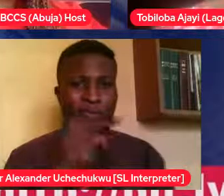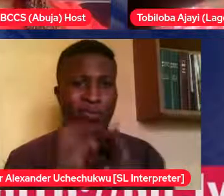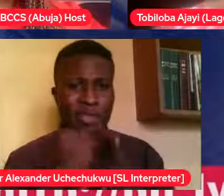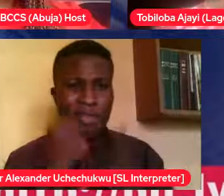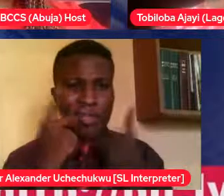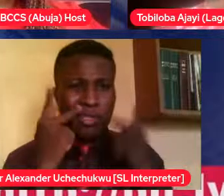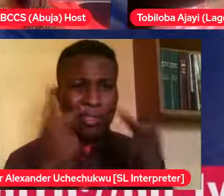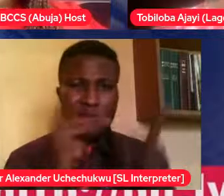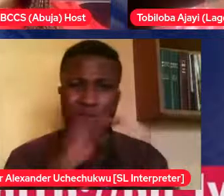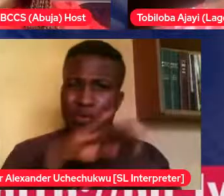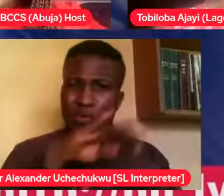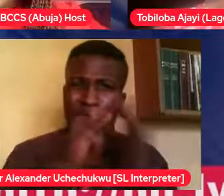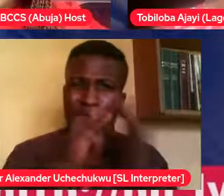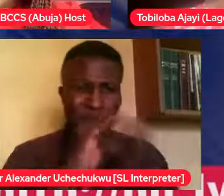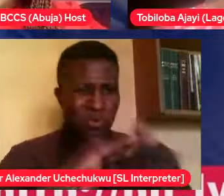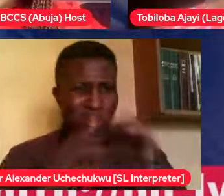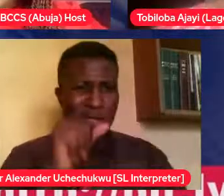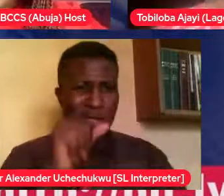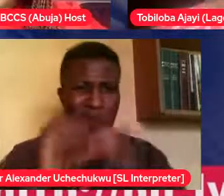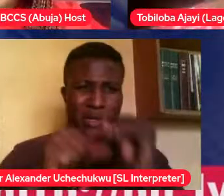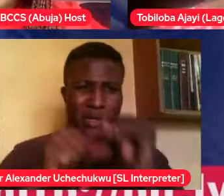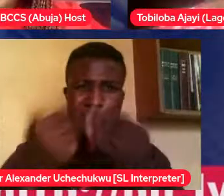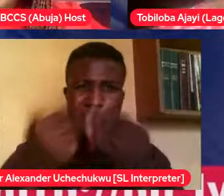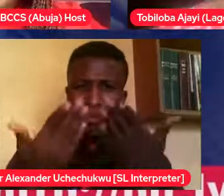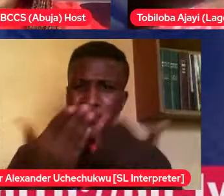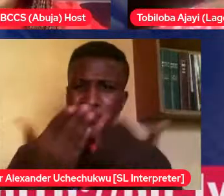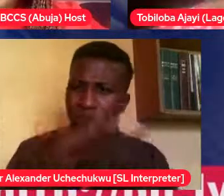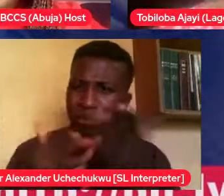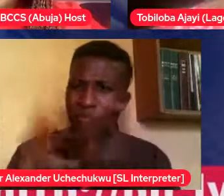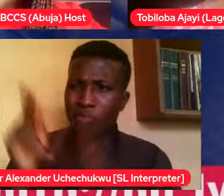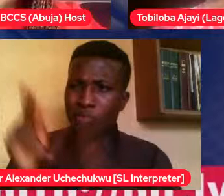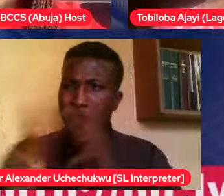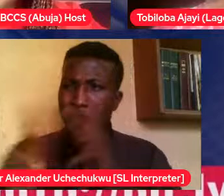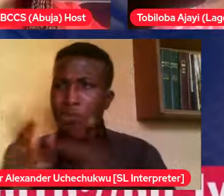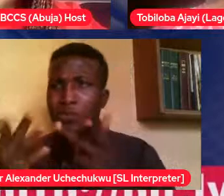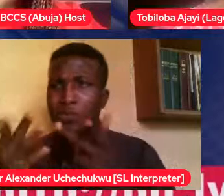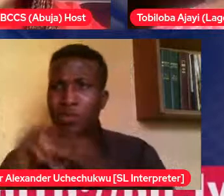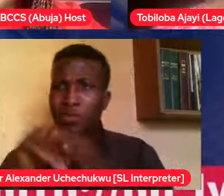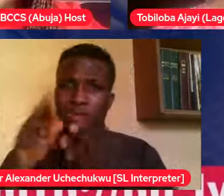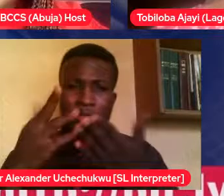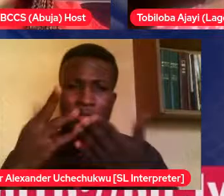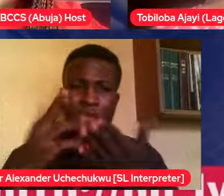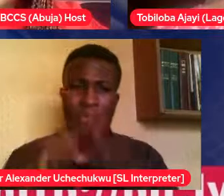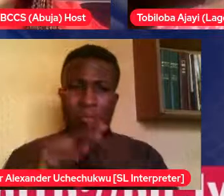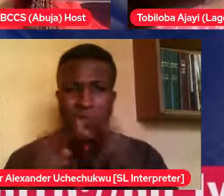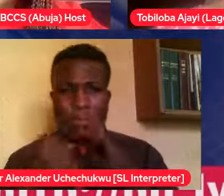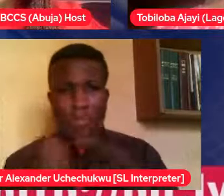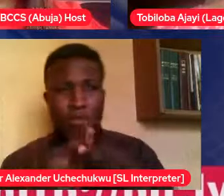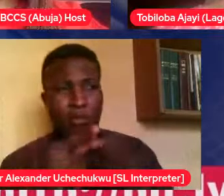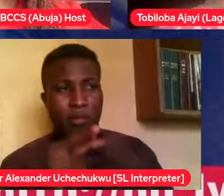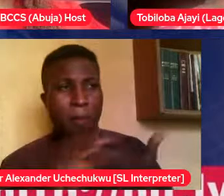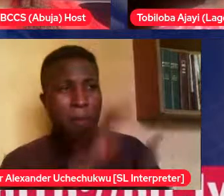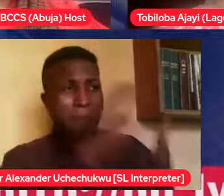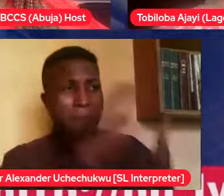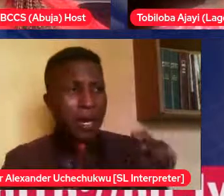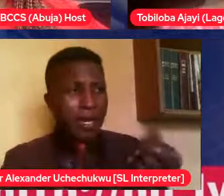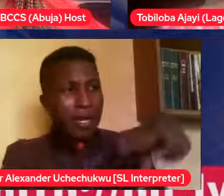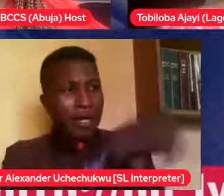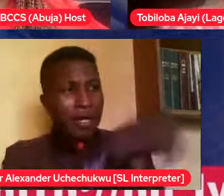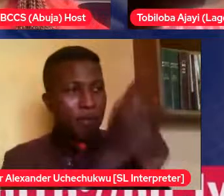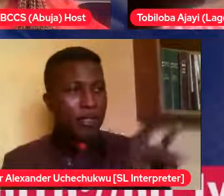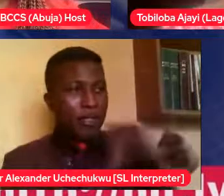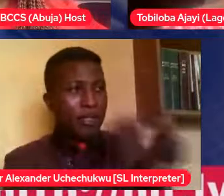able-bodied person in a relationship or married to somebody who's disabled. And then, you suddenly start crowning the able-bodied person as